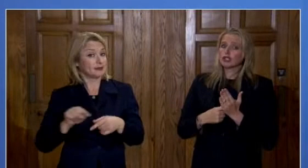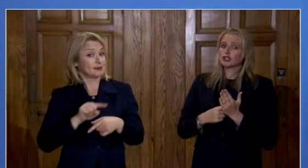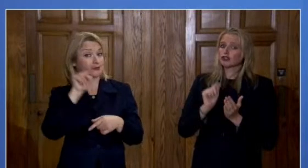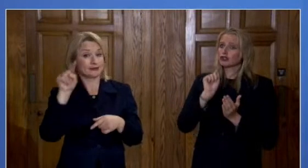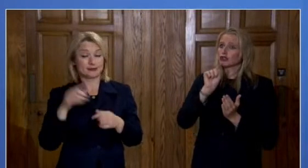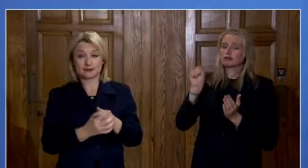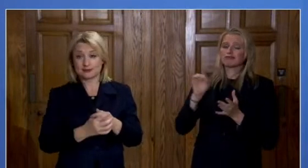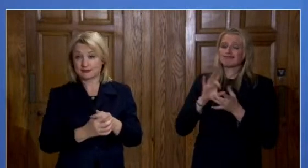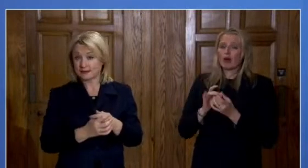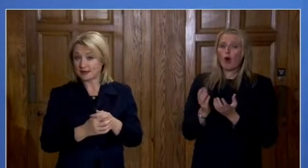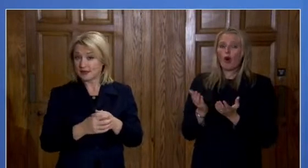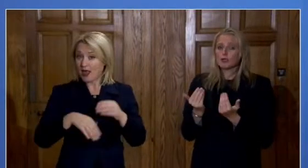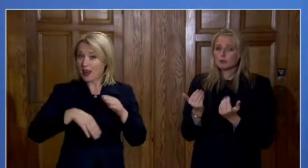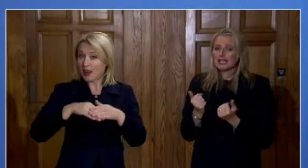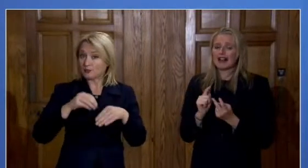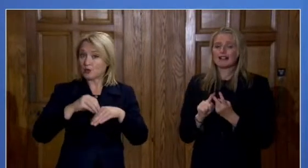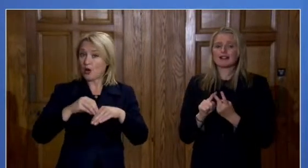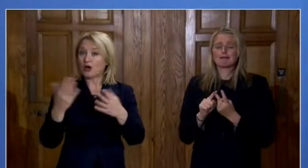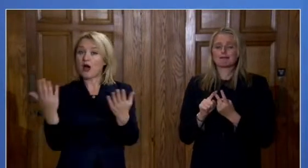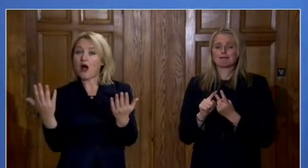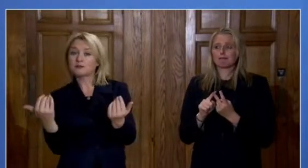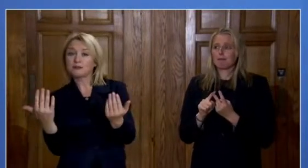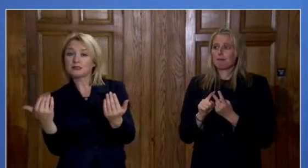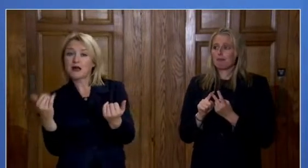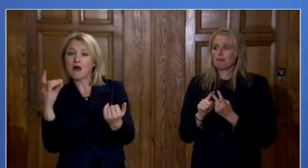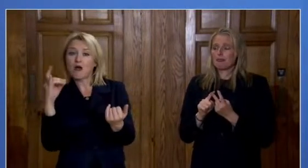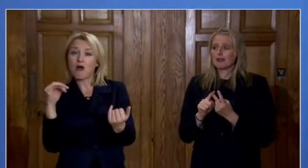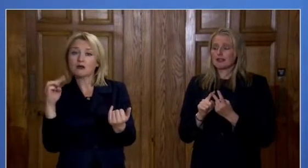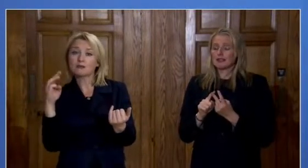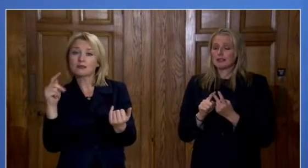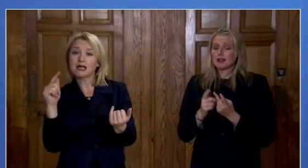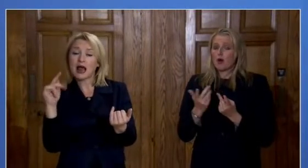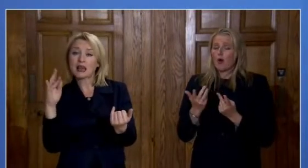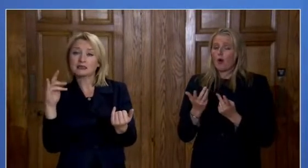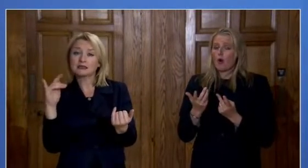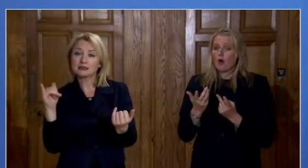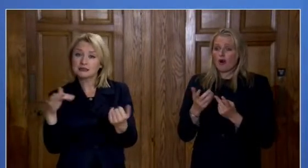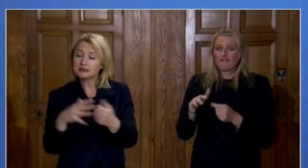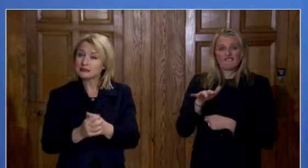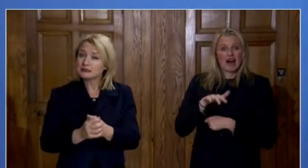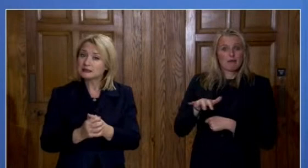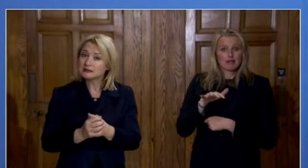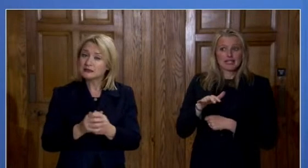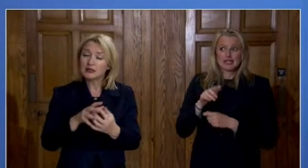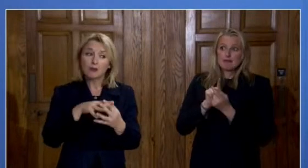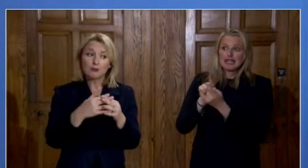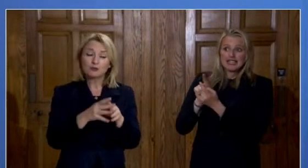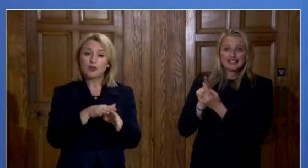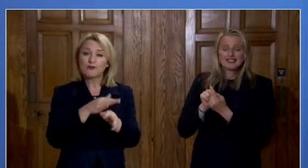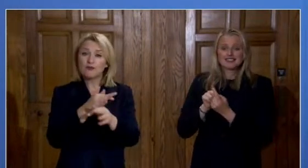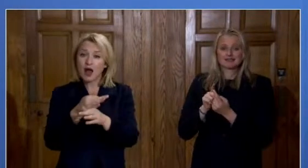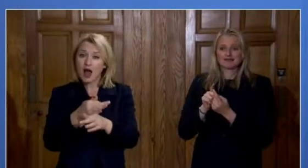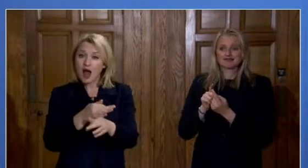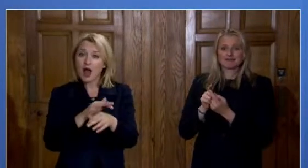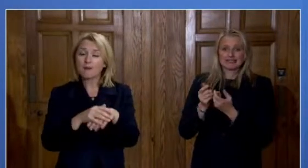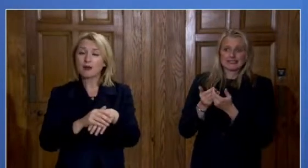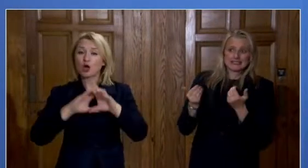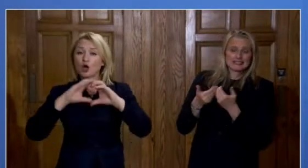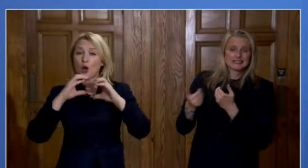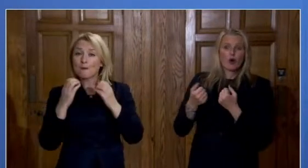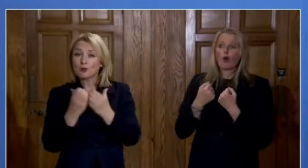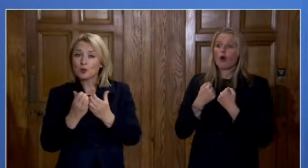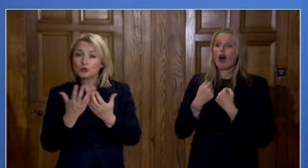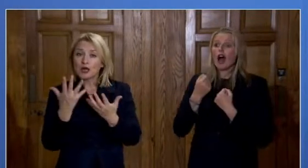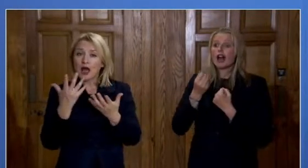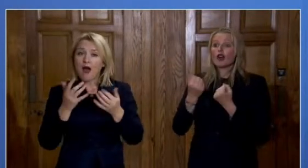hospitality on you know even on interaction and families interaction and communities distance of travel